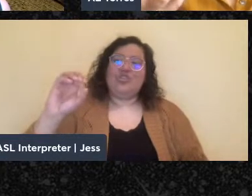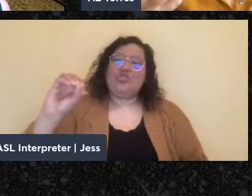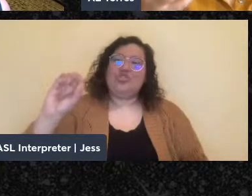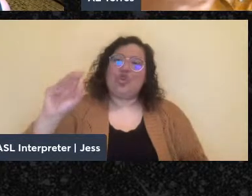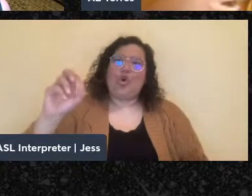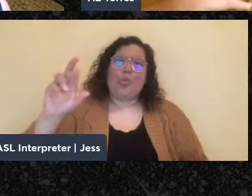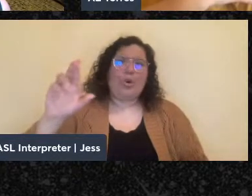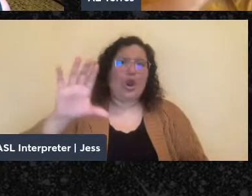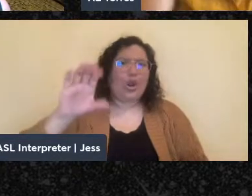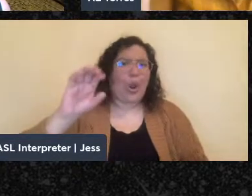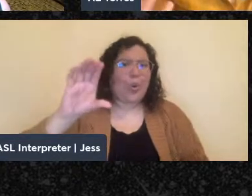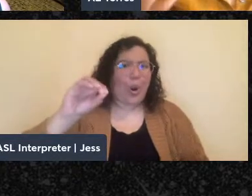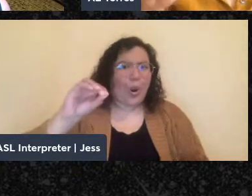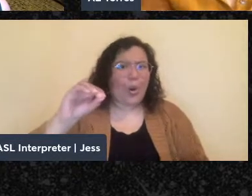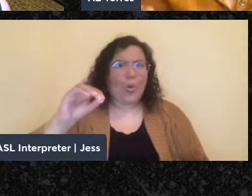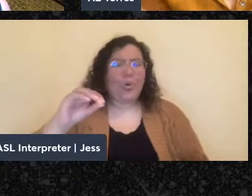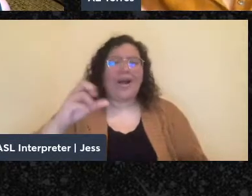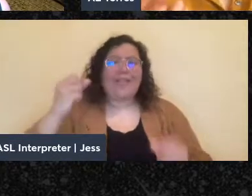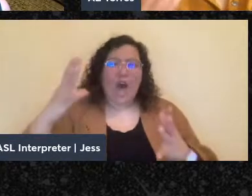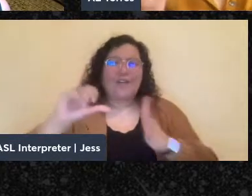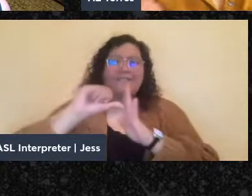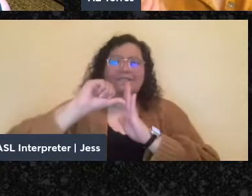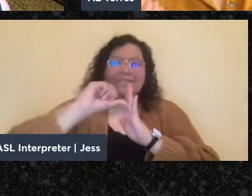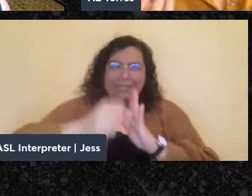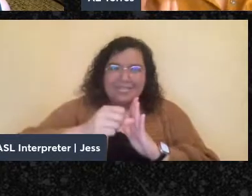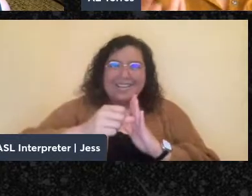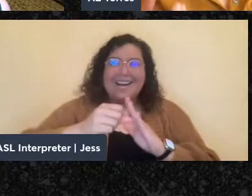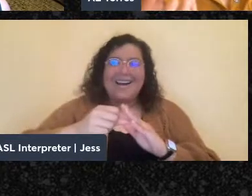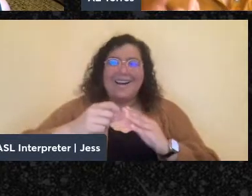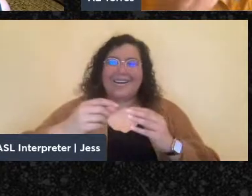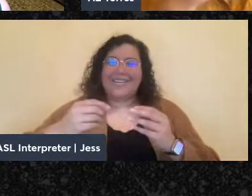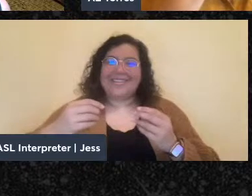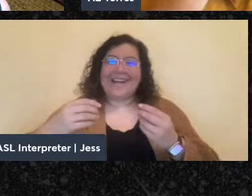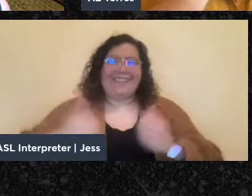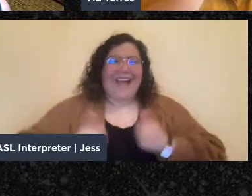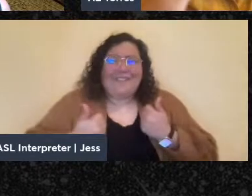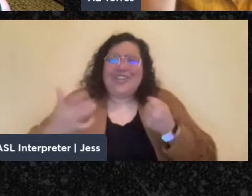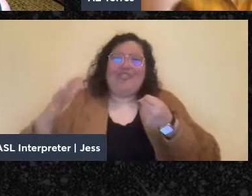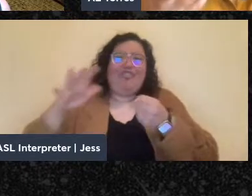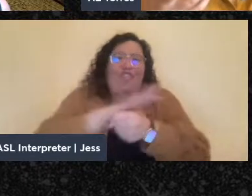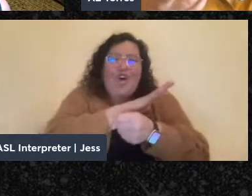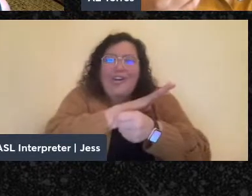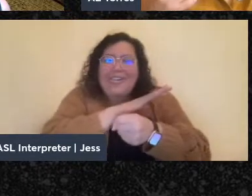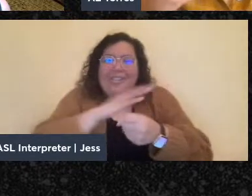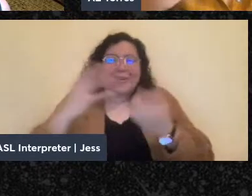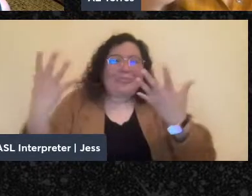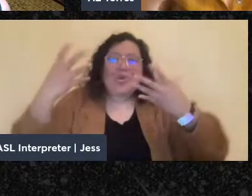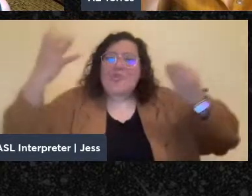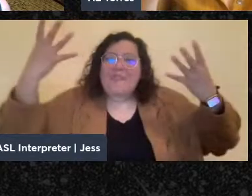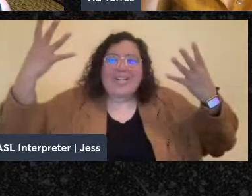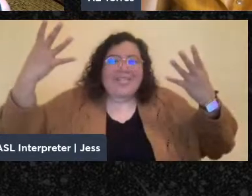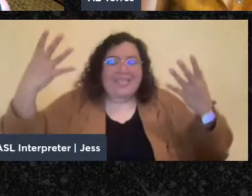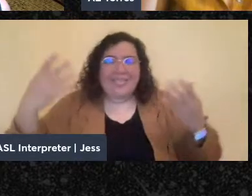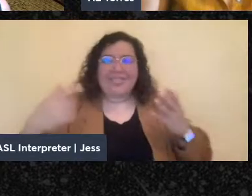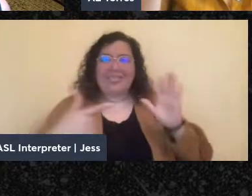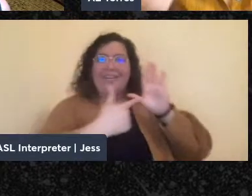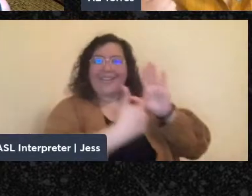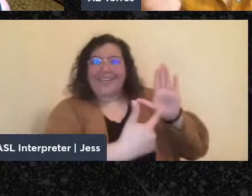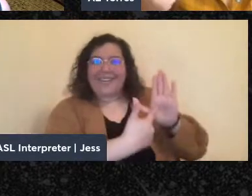insistence on the fullness of life and delight in beauty. And when we think of the